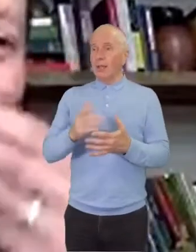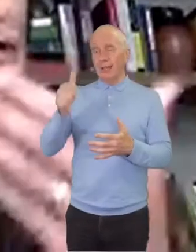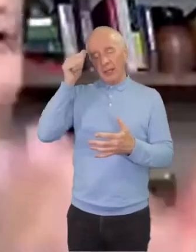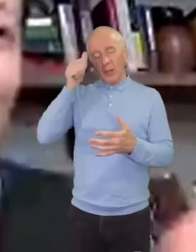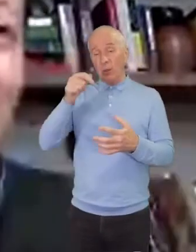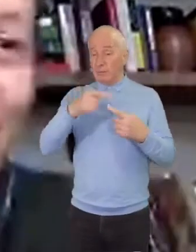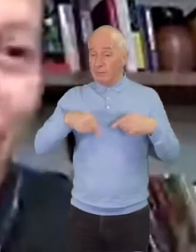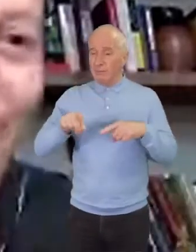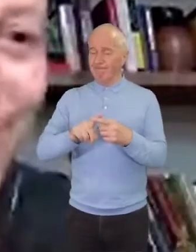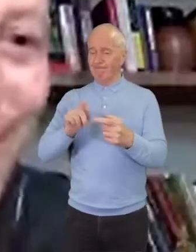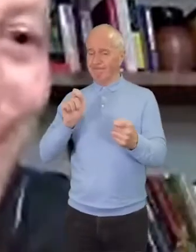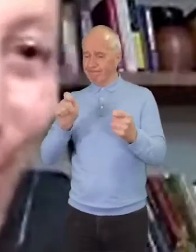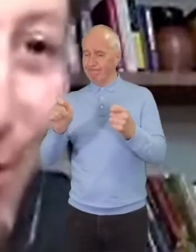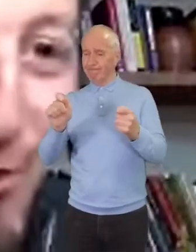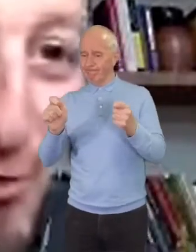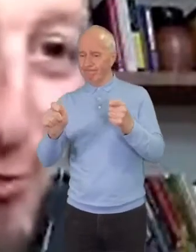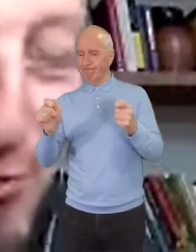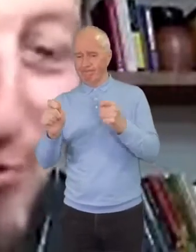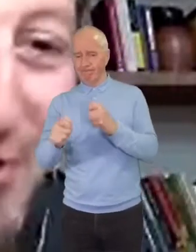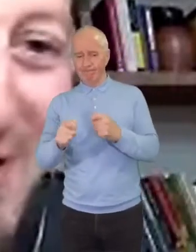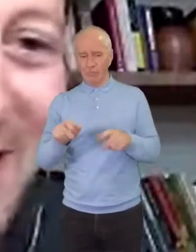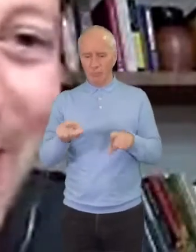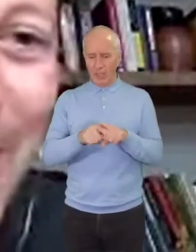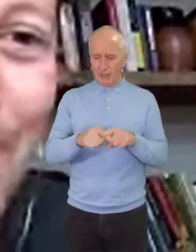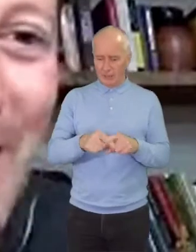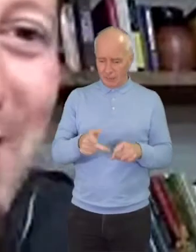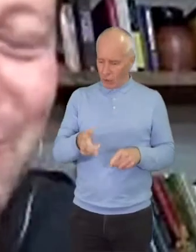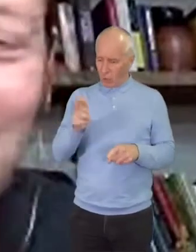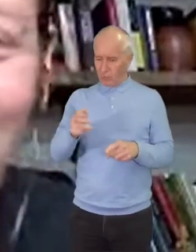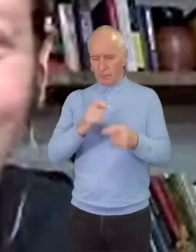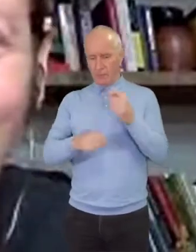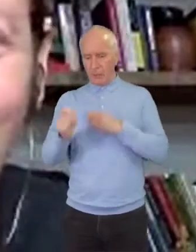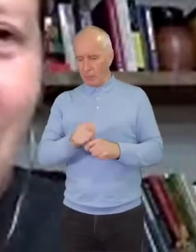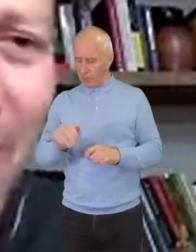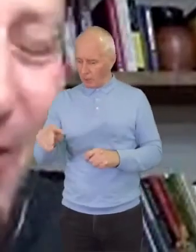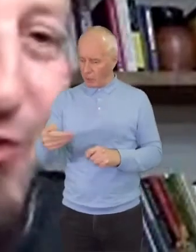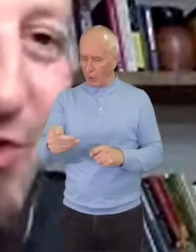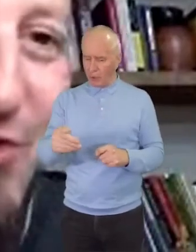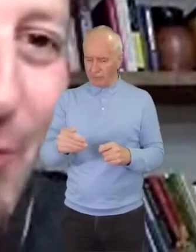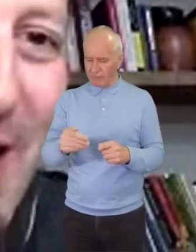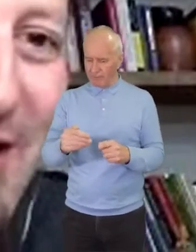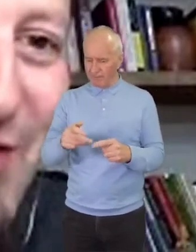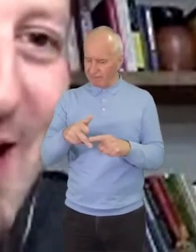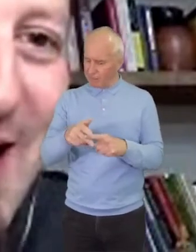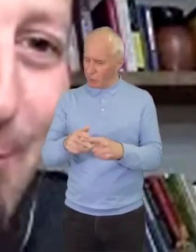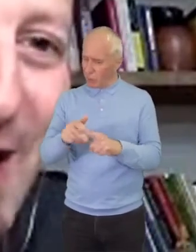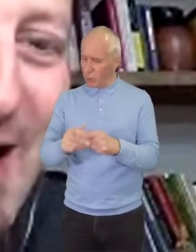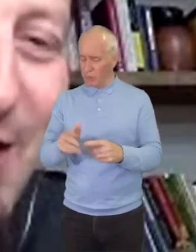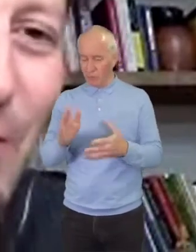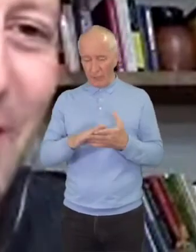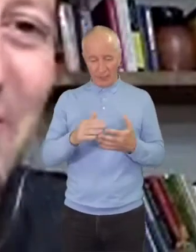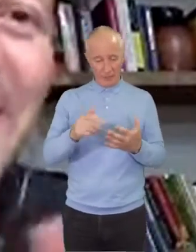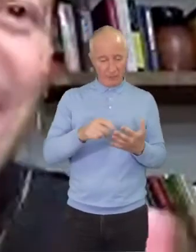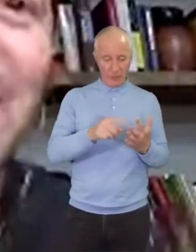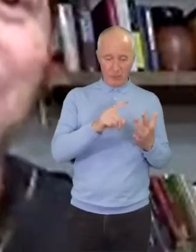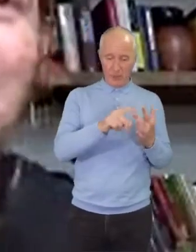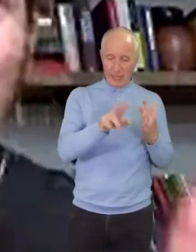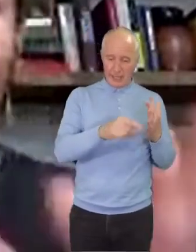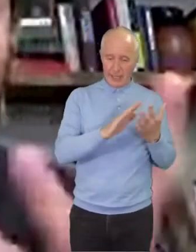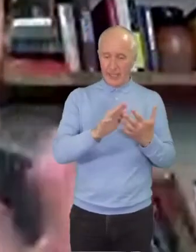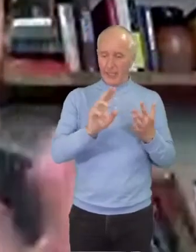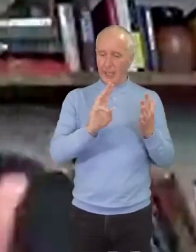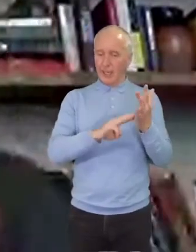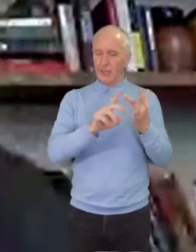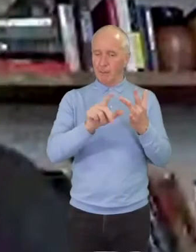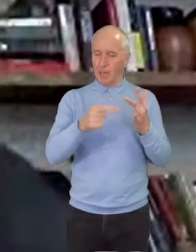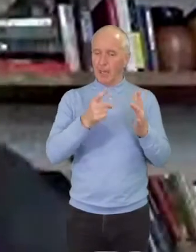transforming guns into garden tools, based off of the verses from Isaiah and Micah, where they say God's